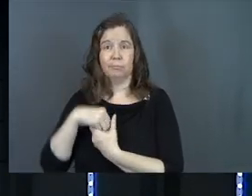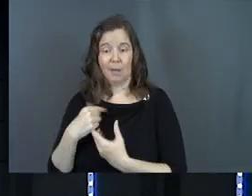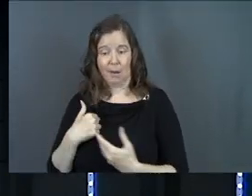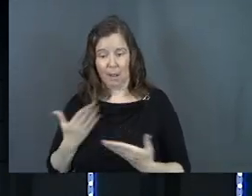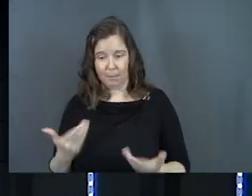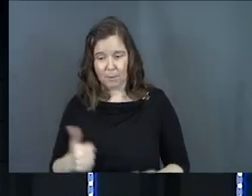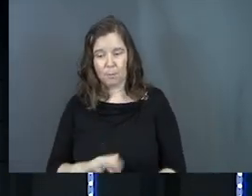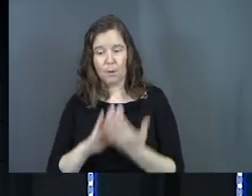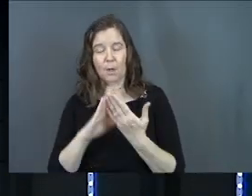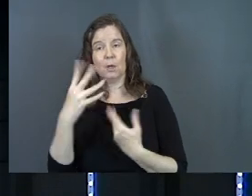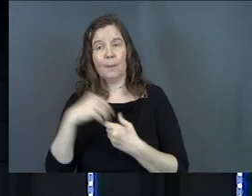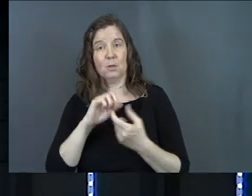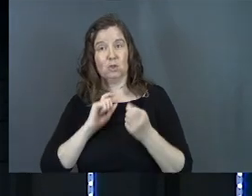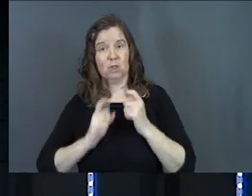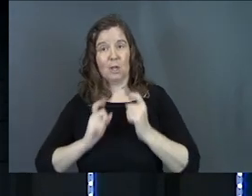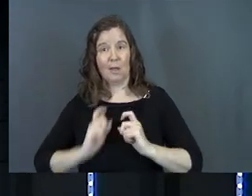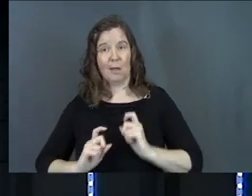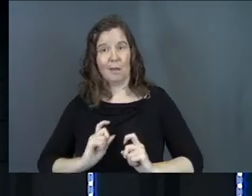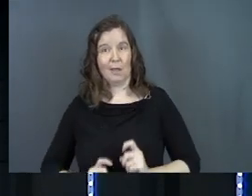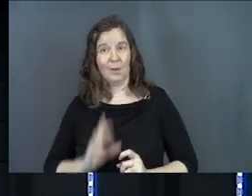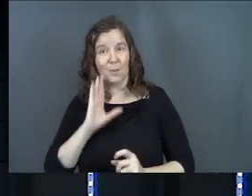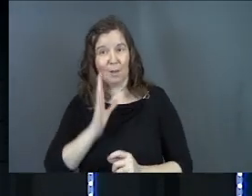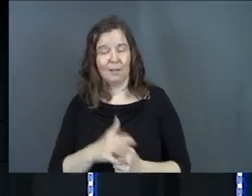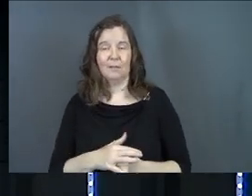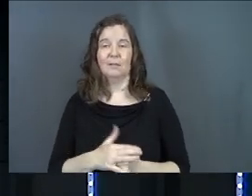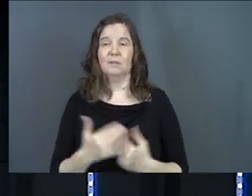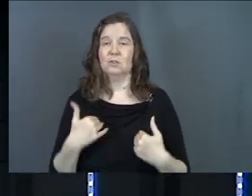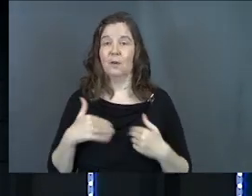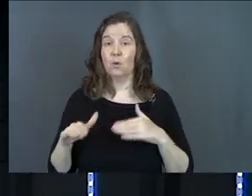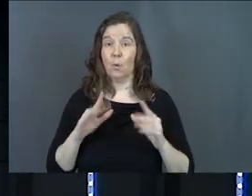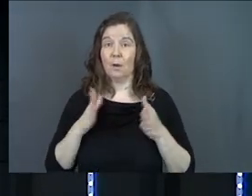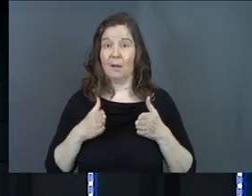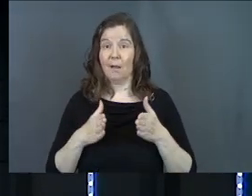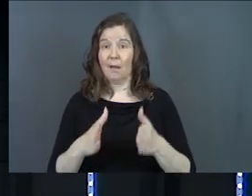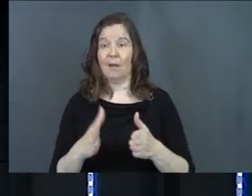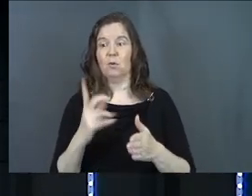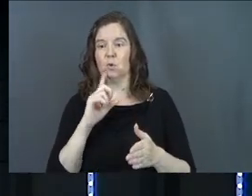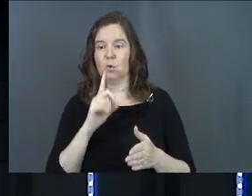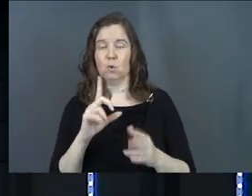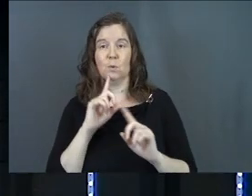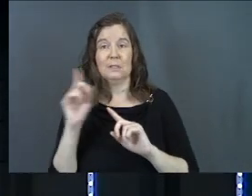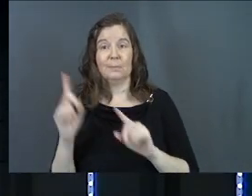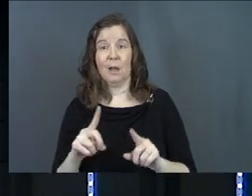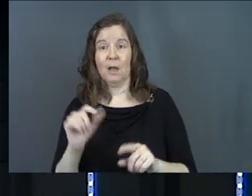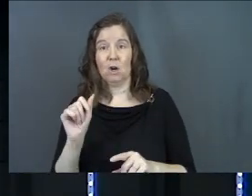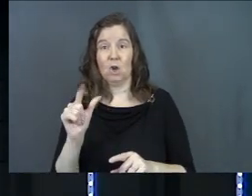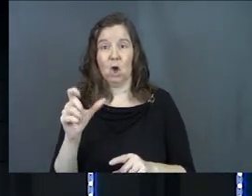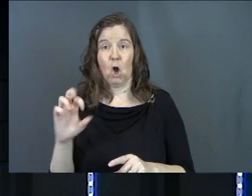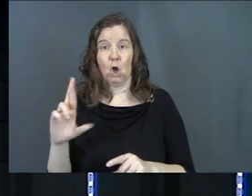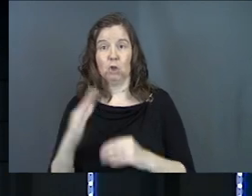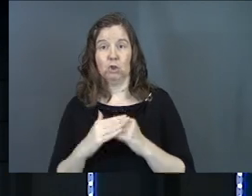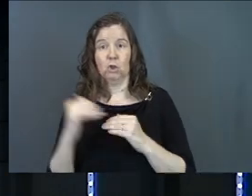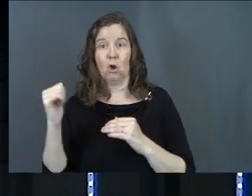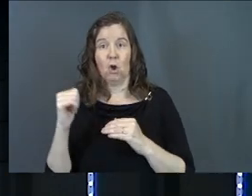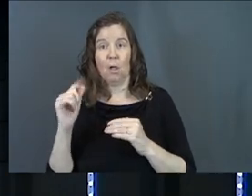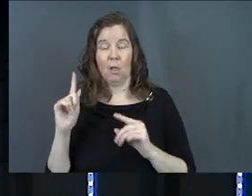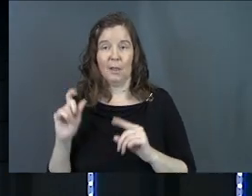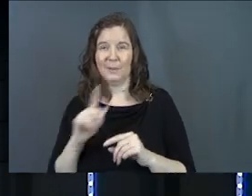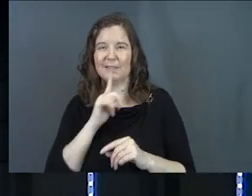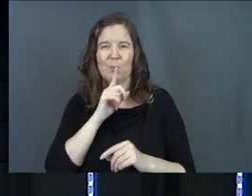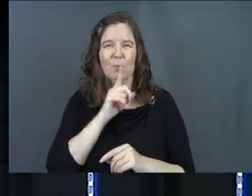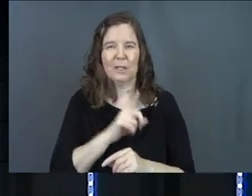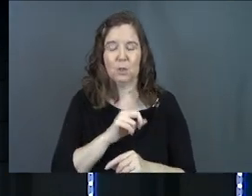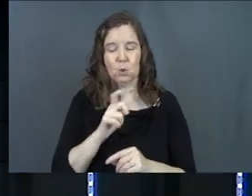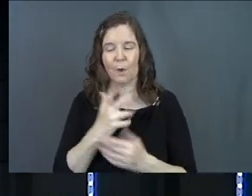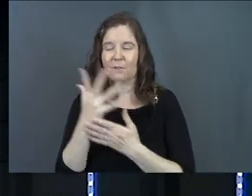And I'm the presence that'll come in and change you. Some of you guys walked down an aisle before. You, you've responded to an altar call before and it was never real